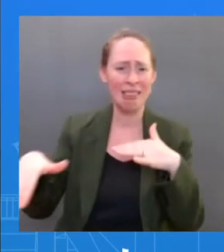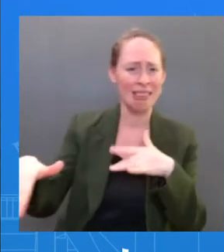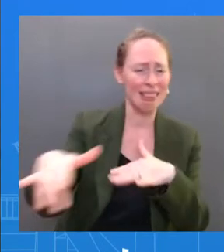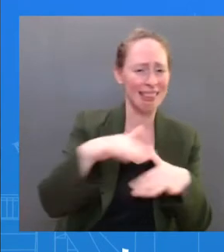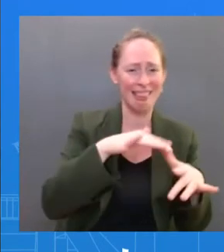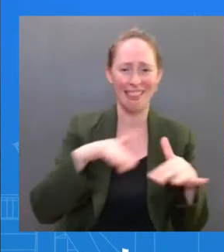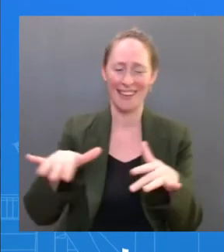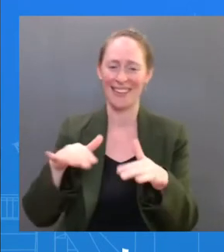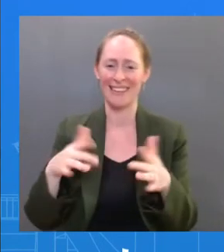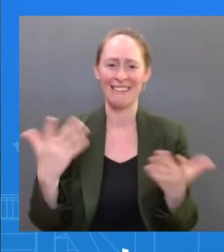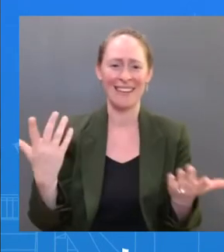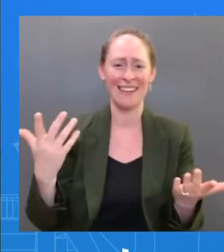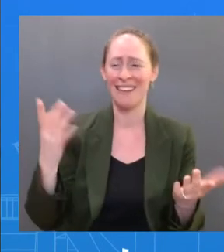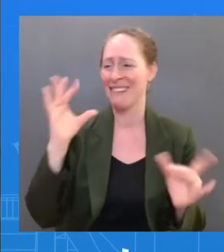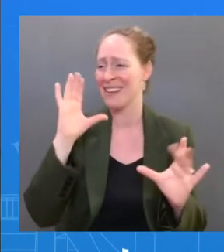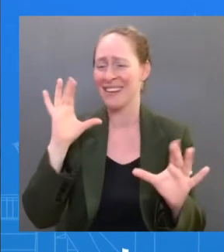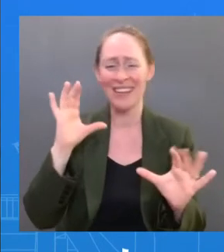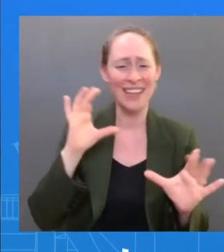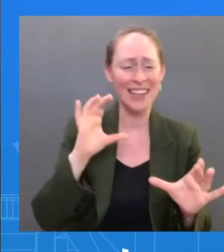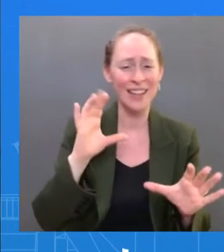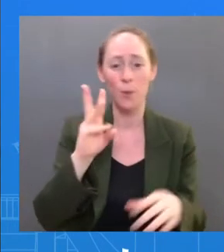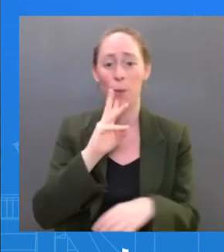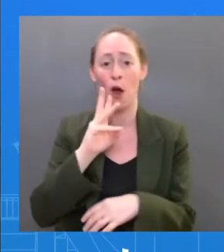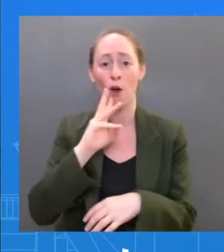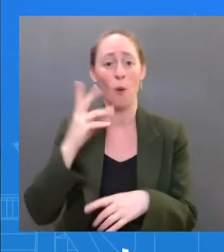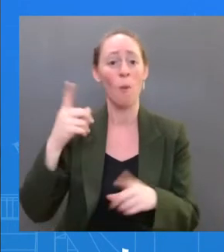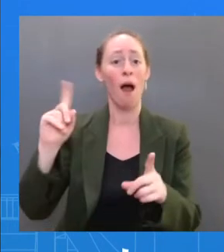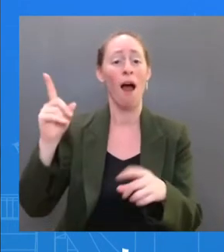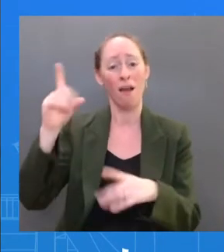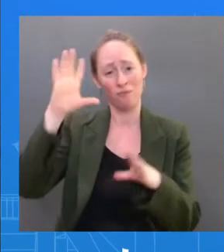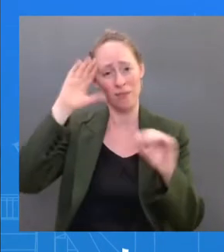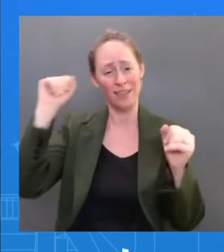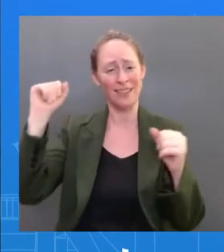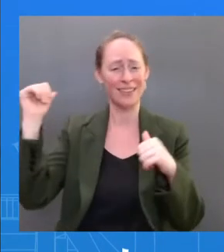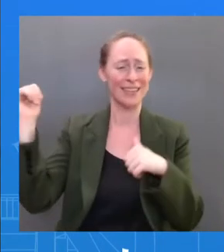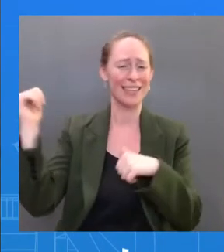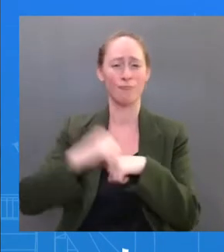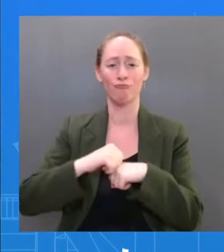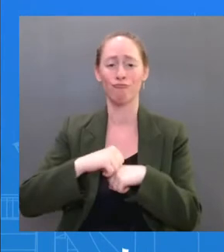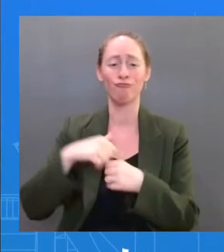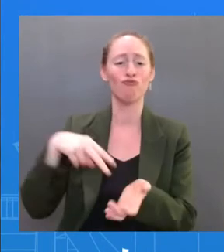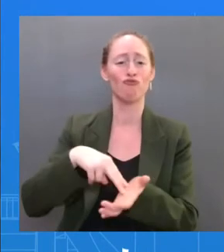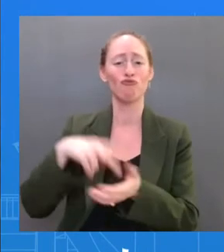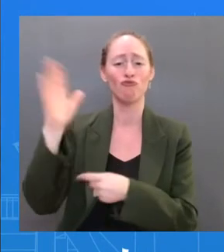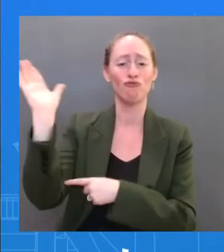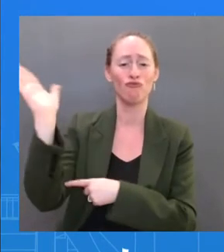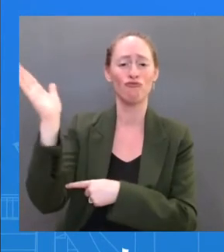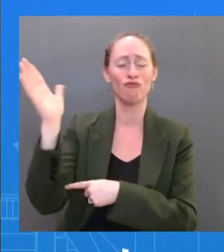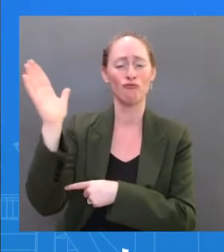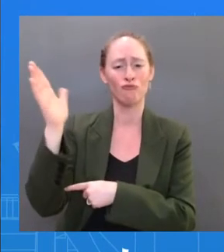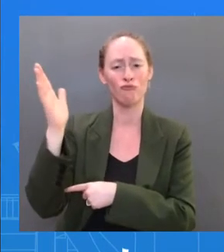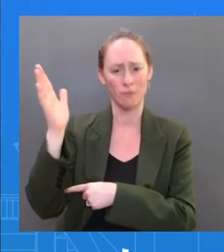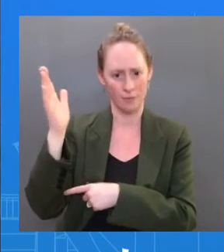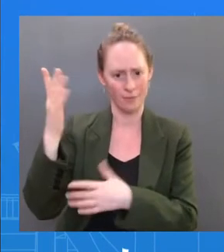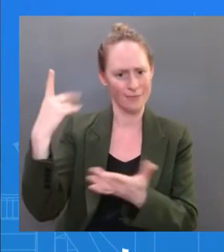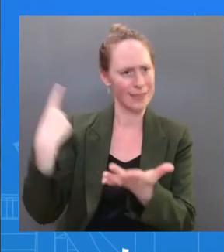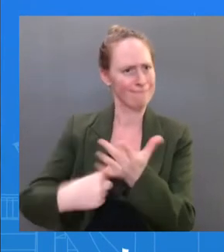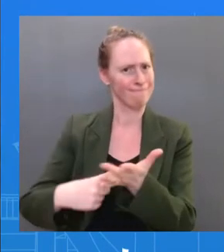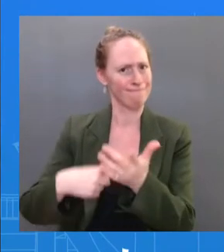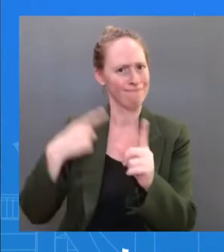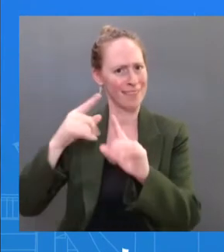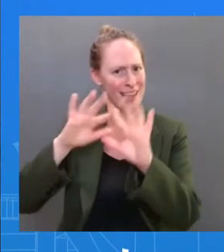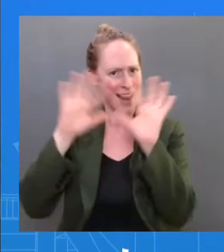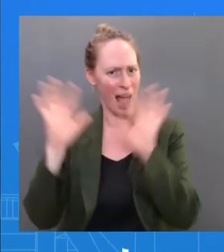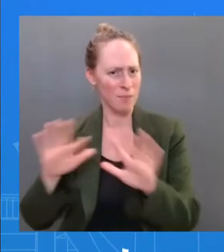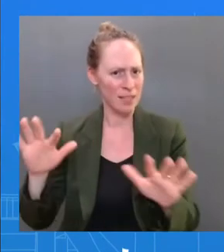on climate change, as you all saw. I do want to add just that, as we've stated, Dr. O'Connor — you all will hear